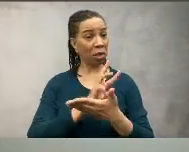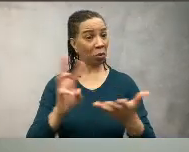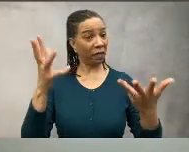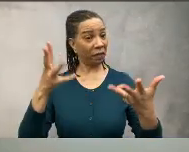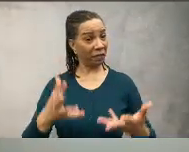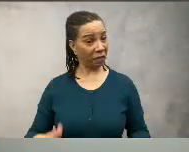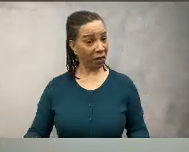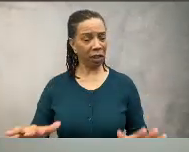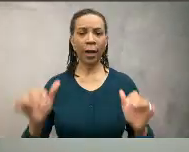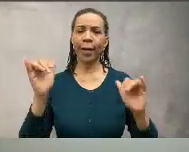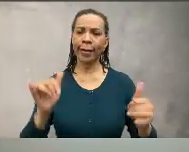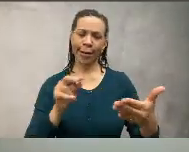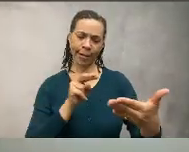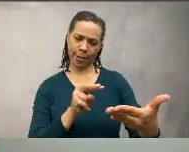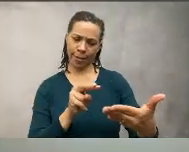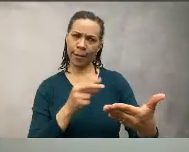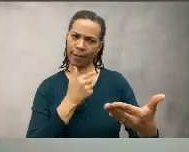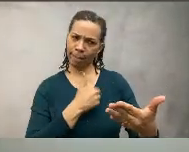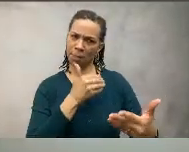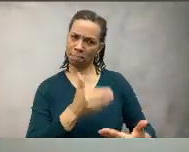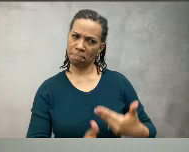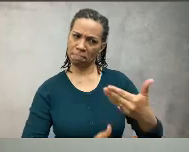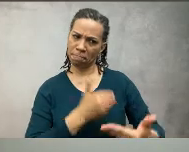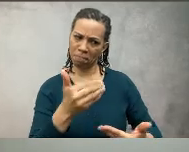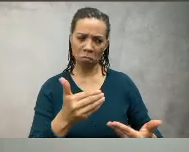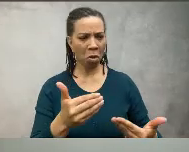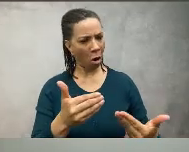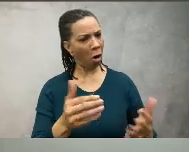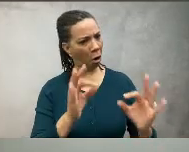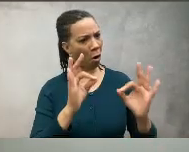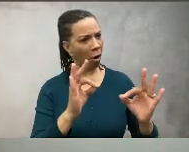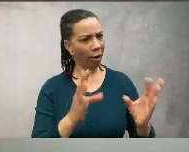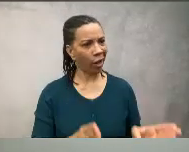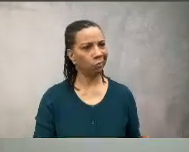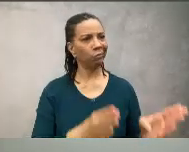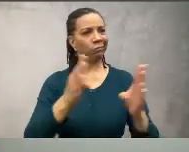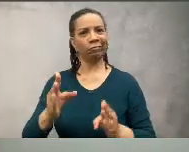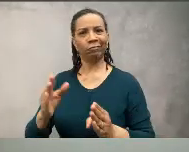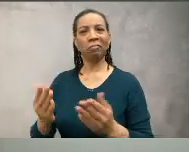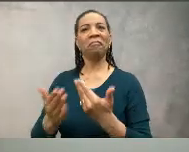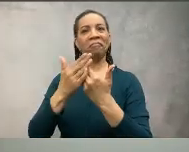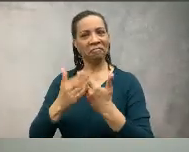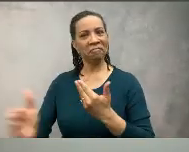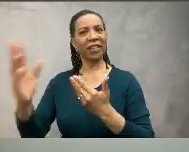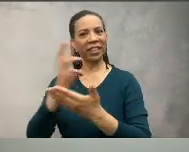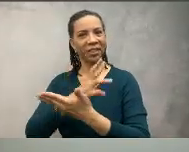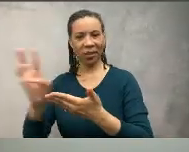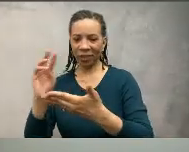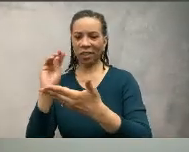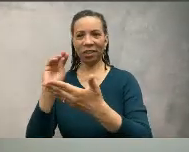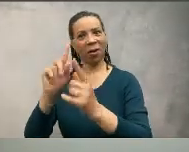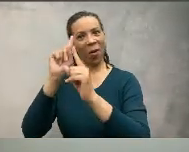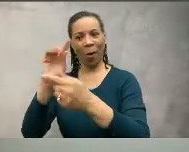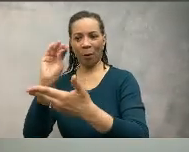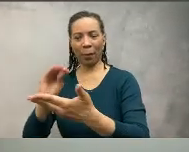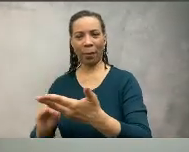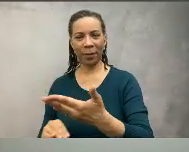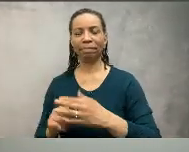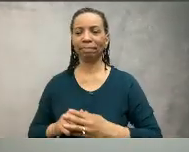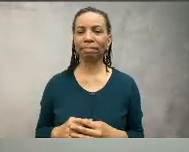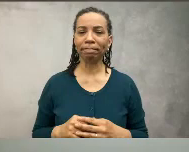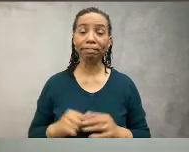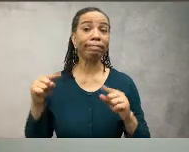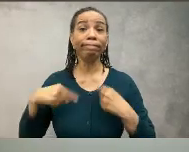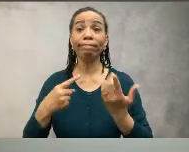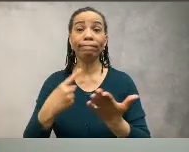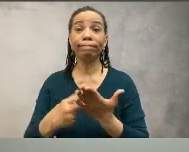At the end of your six-week contract period, you'll have the opportunity to assess your progress and contract for another few weeks based on your new or continuing